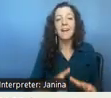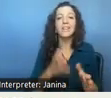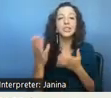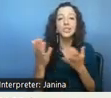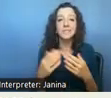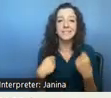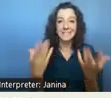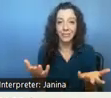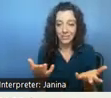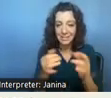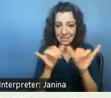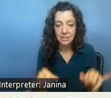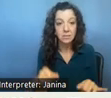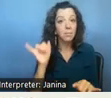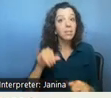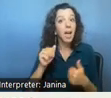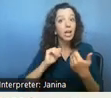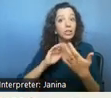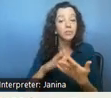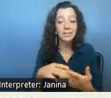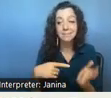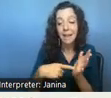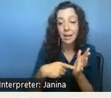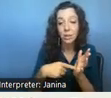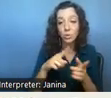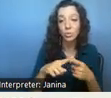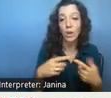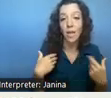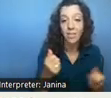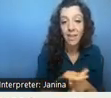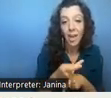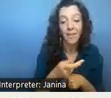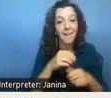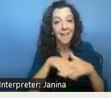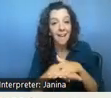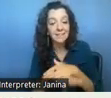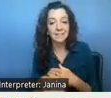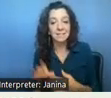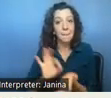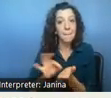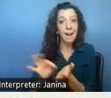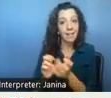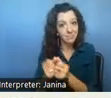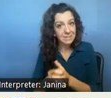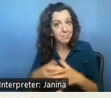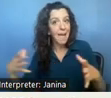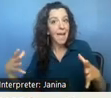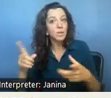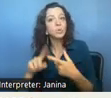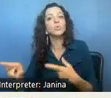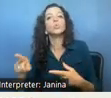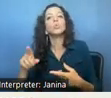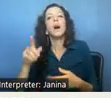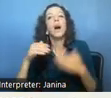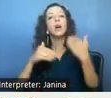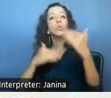that address for example health care affordability and access we saw an expansion of medi-cal to undocumented adults age 50 and